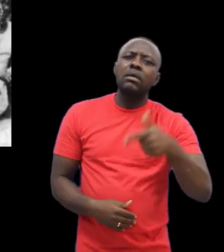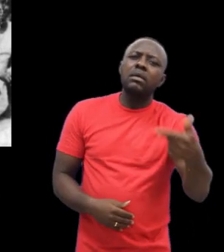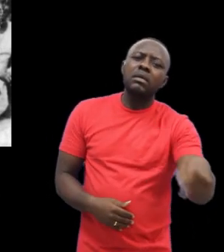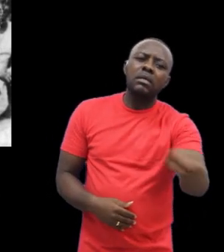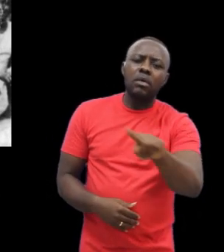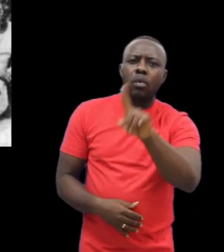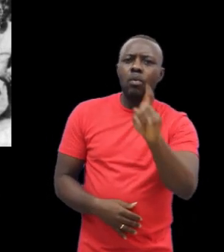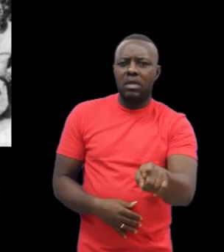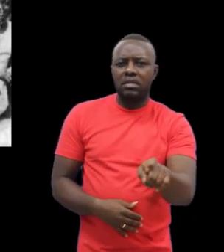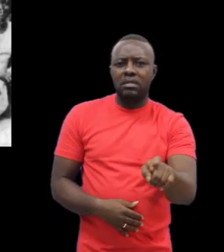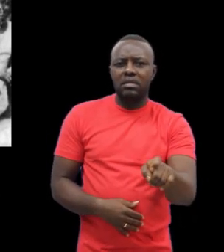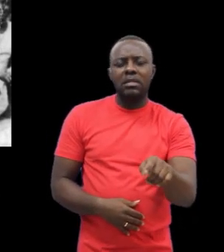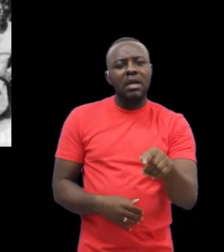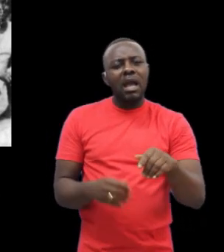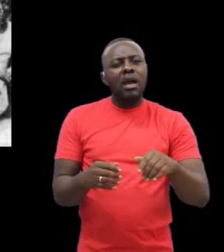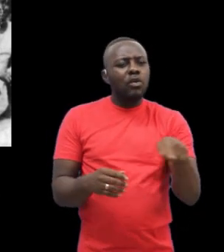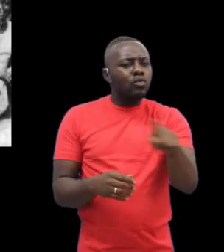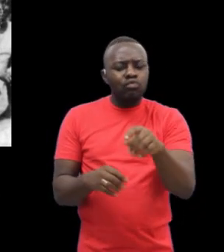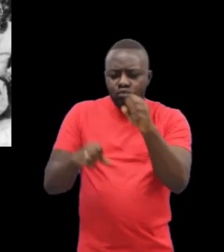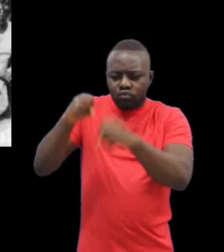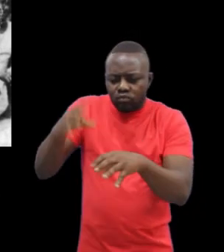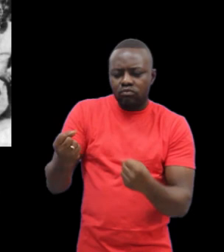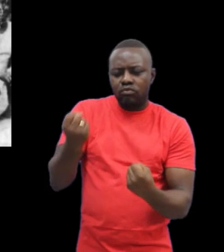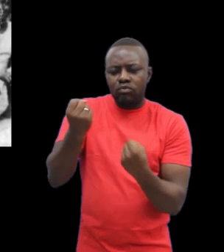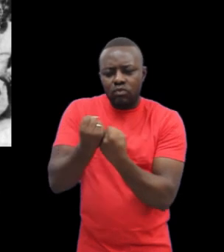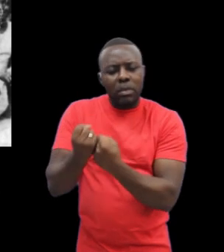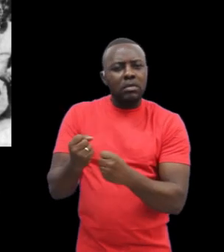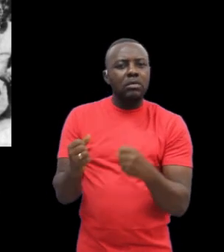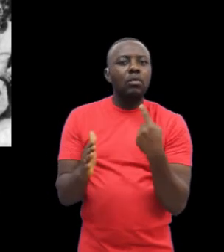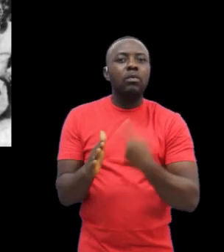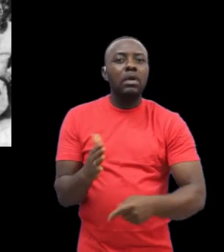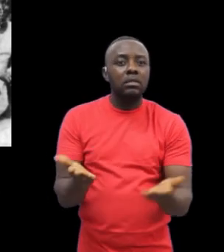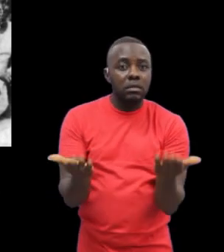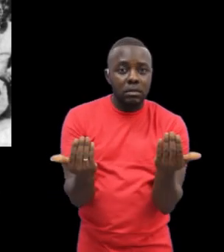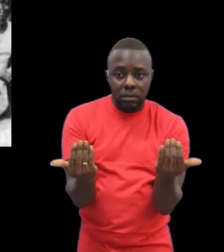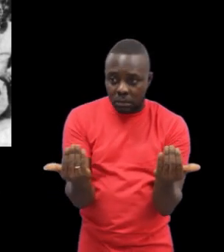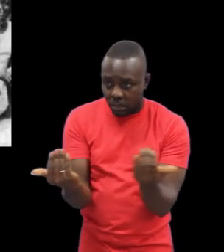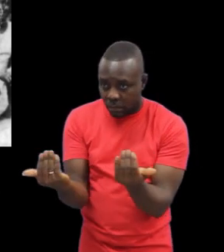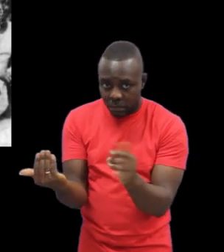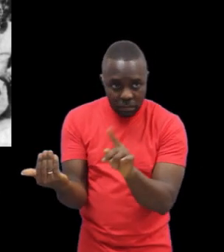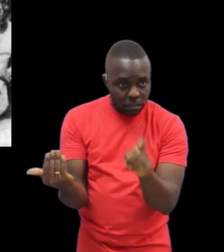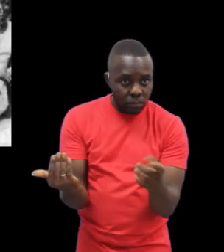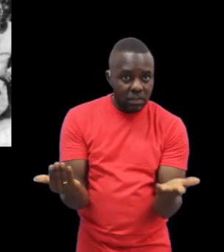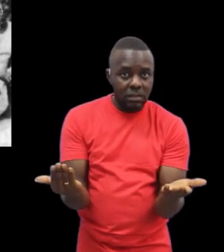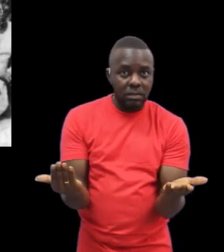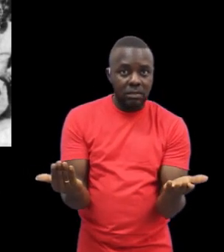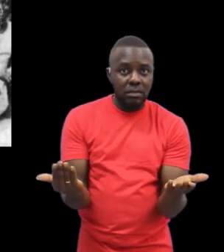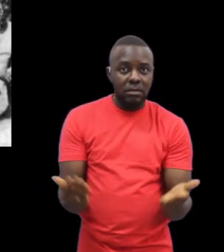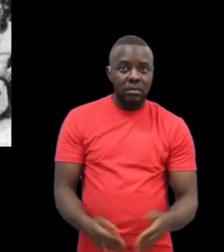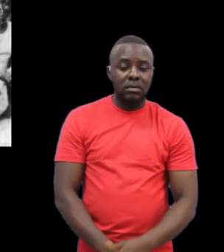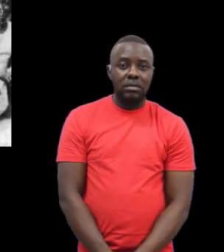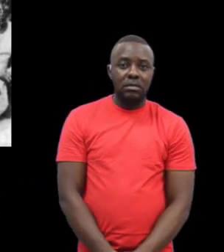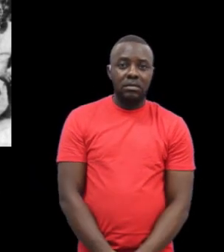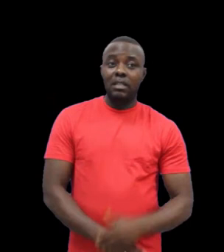are Foster's contributions, what are yours? What contribution can you make to keep Ghana at the forefront of deaf education and